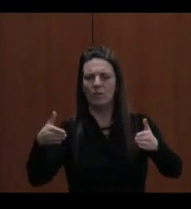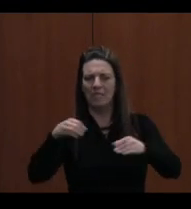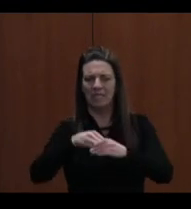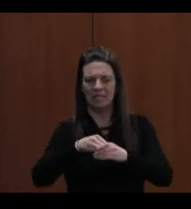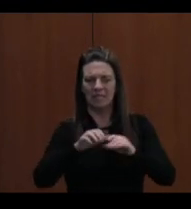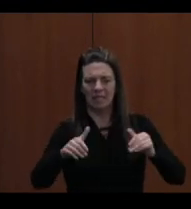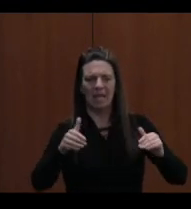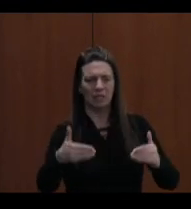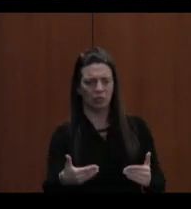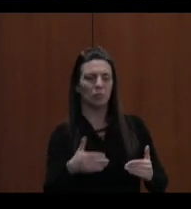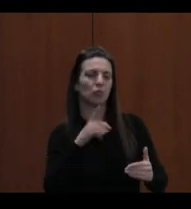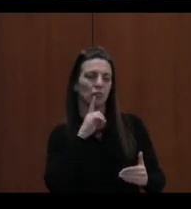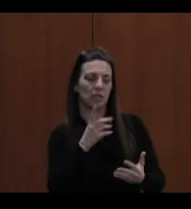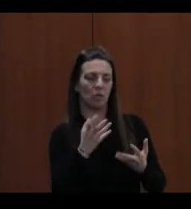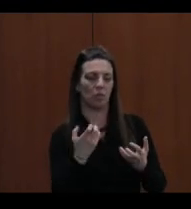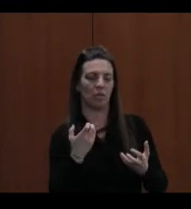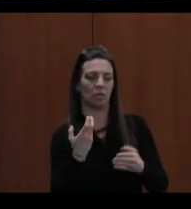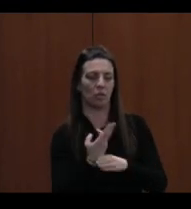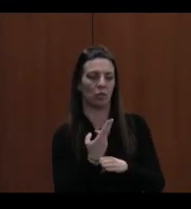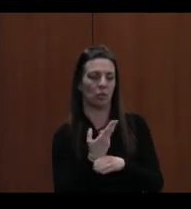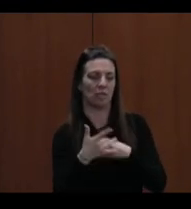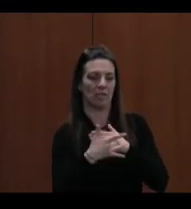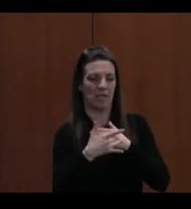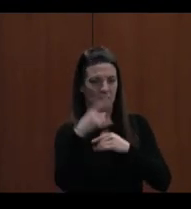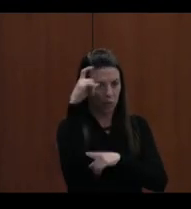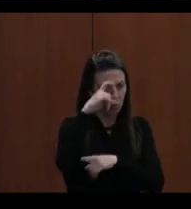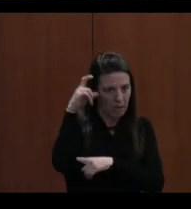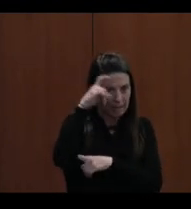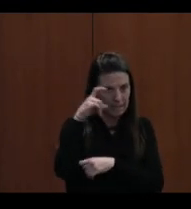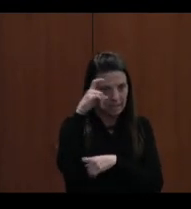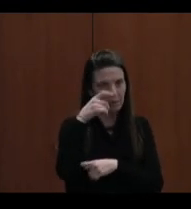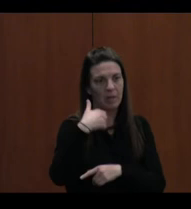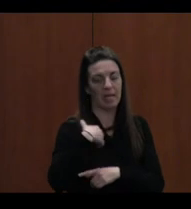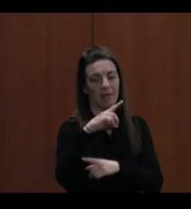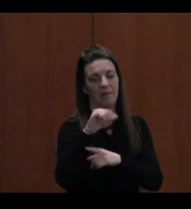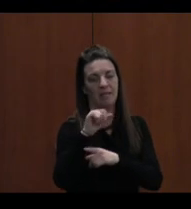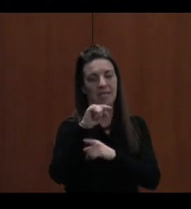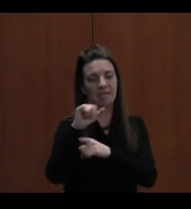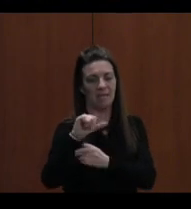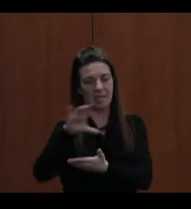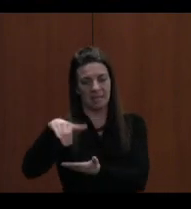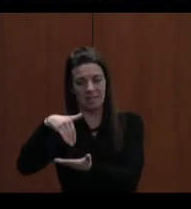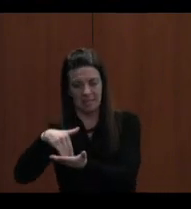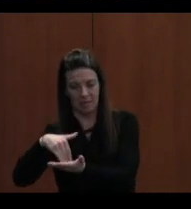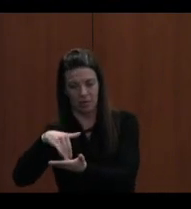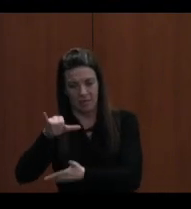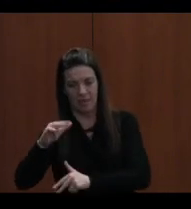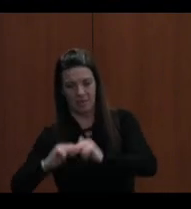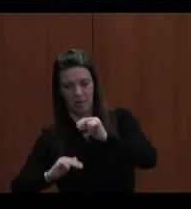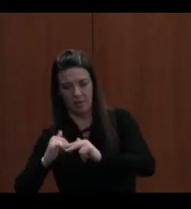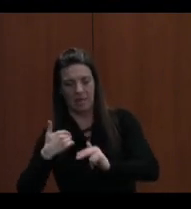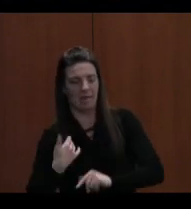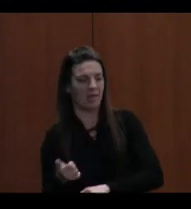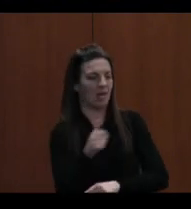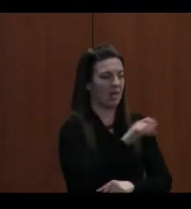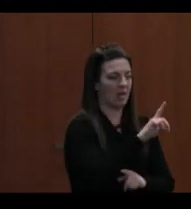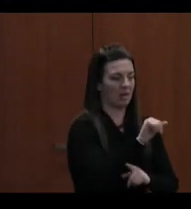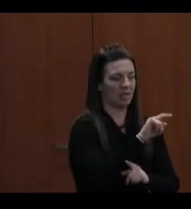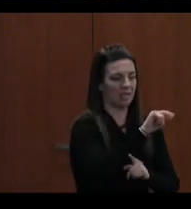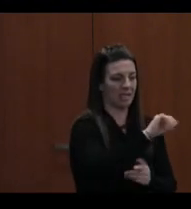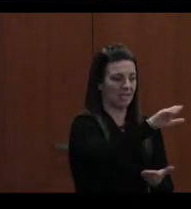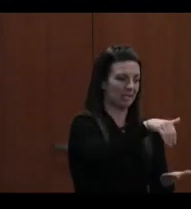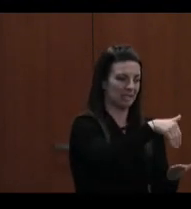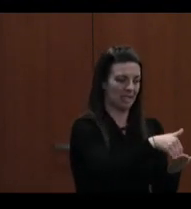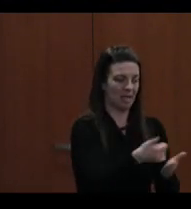optimize our technology footprint. So in this building there is a data center, and there's another data center in another location, but we really need to